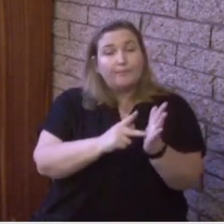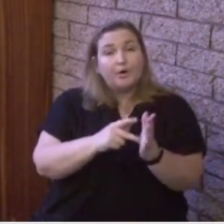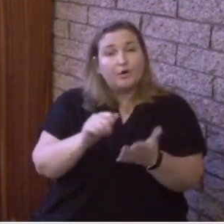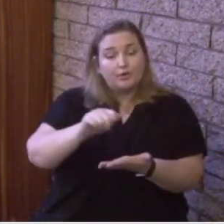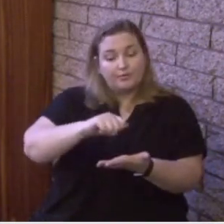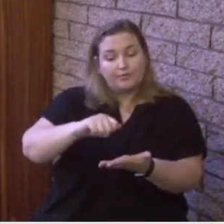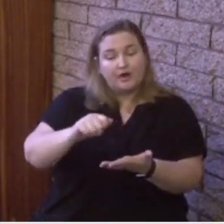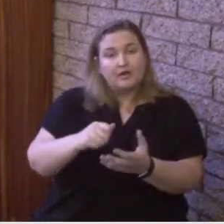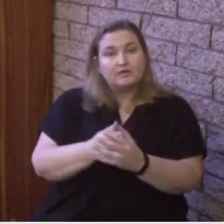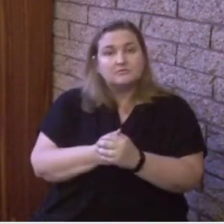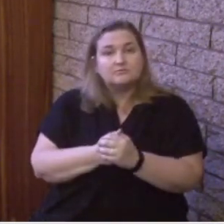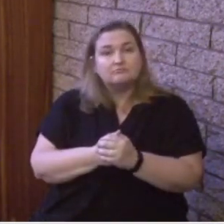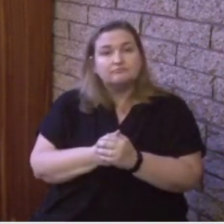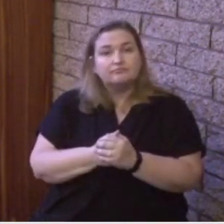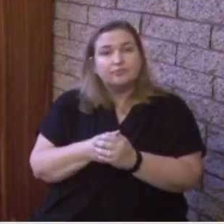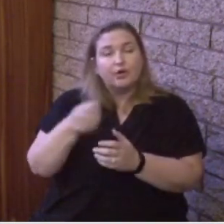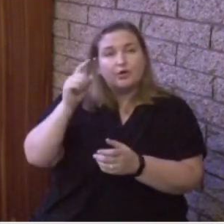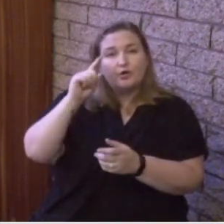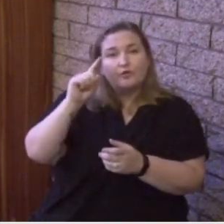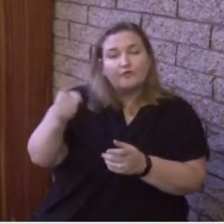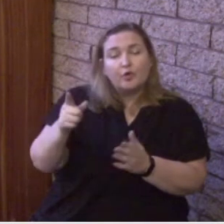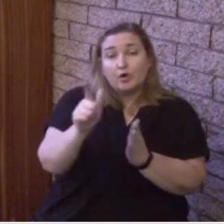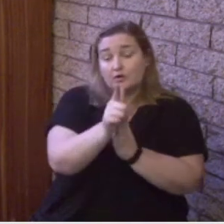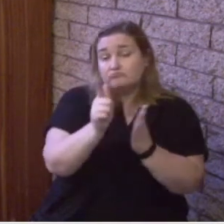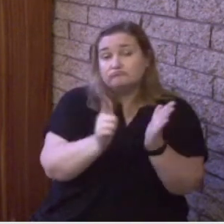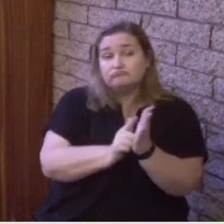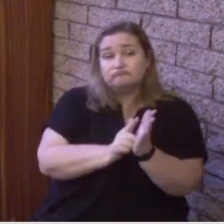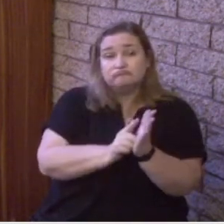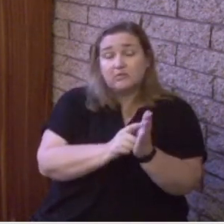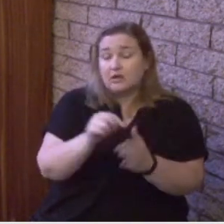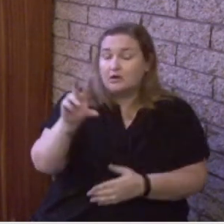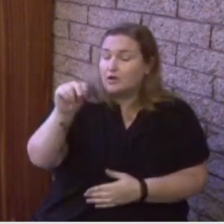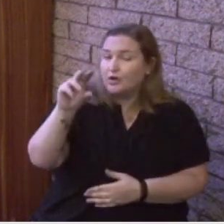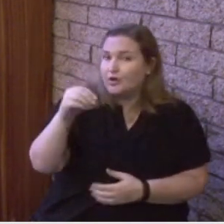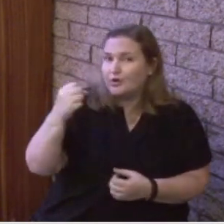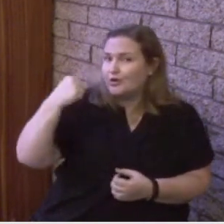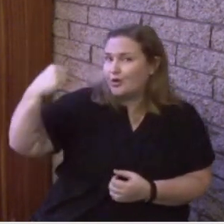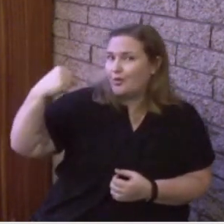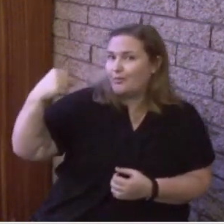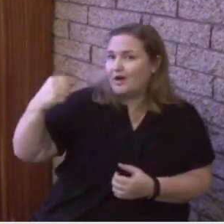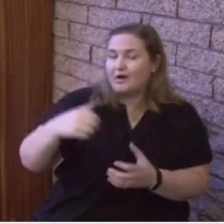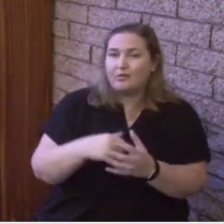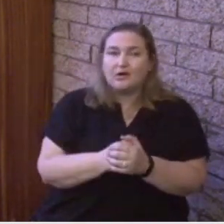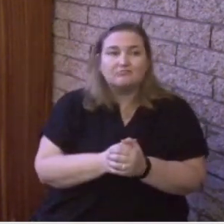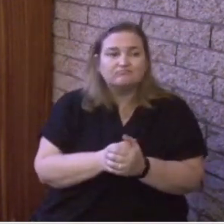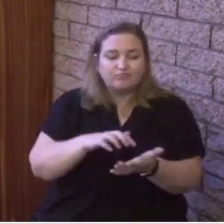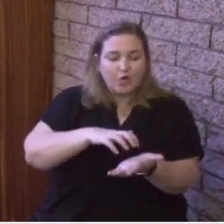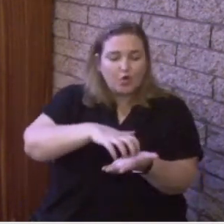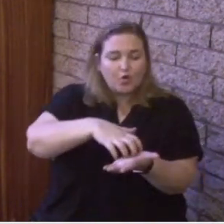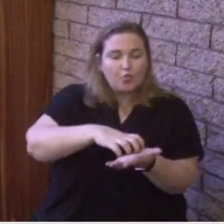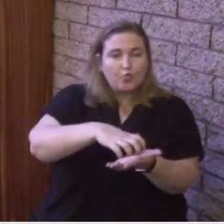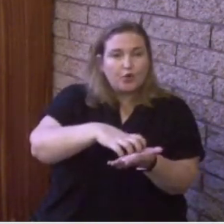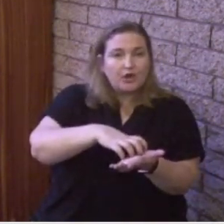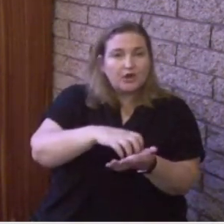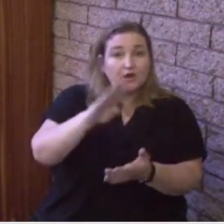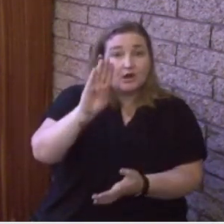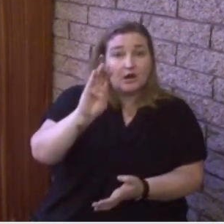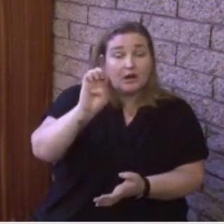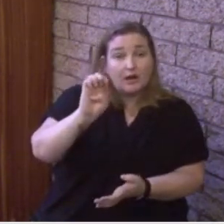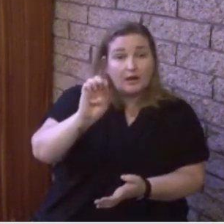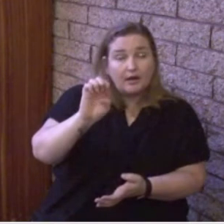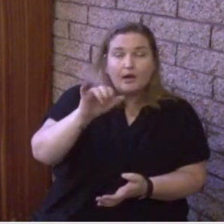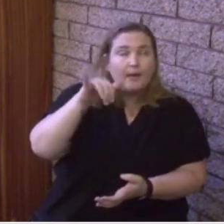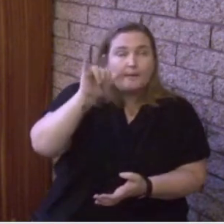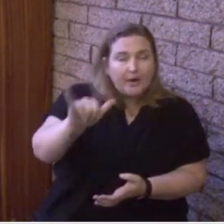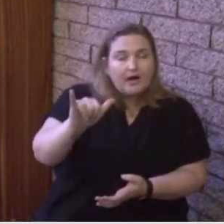for what the law was powerless to do it was weakened by the flesh. Now if the law was powerless,